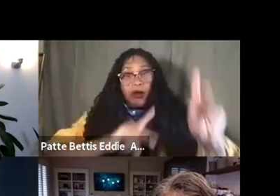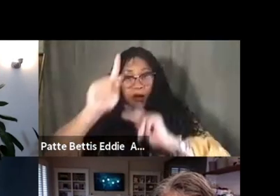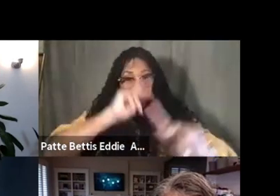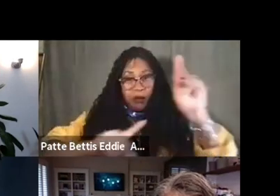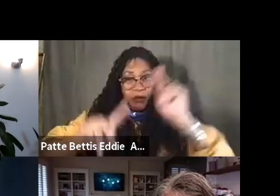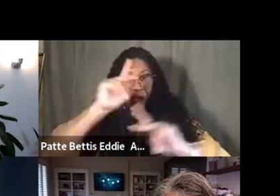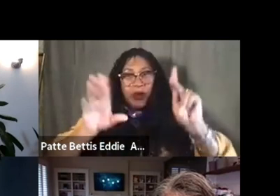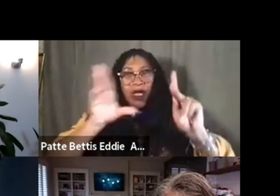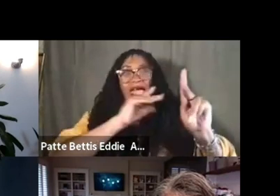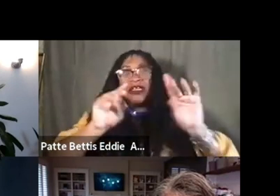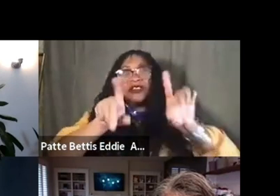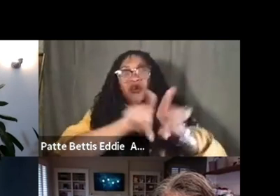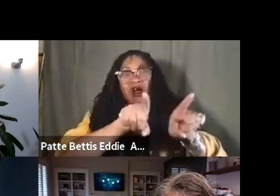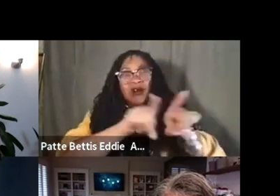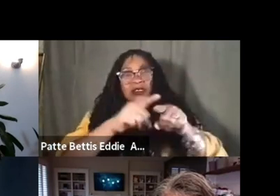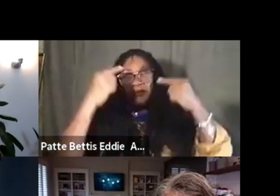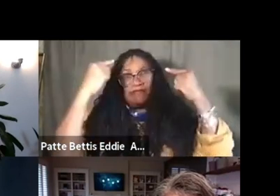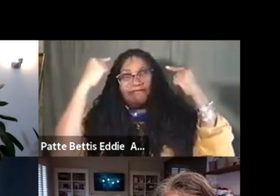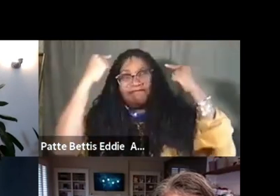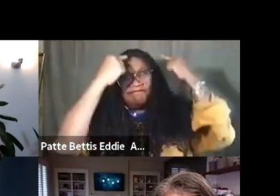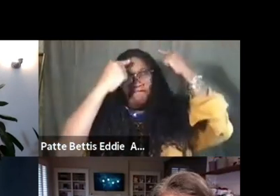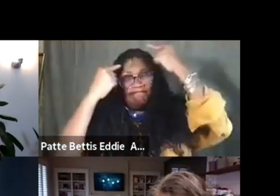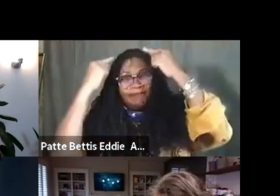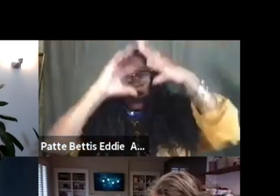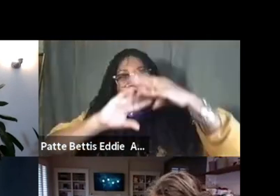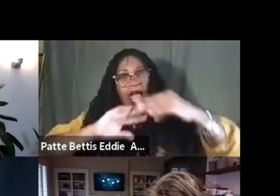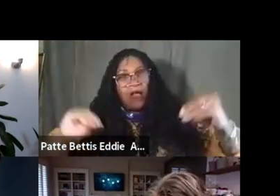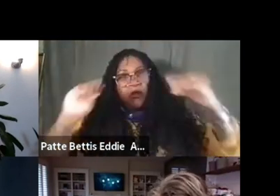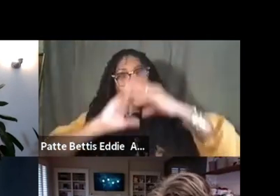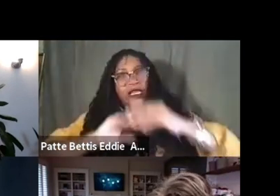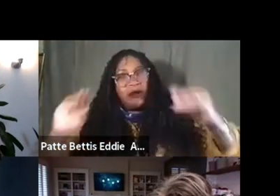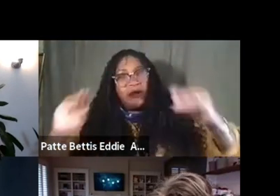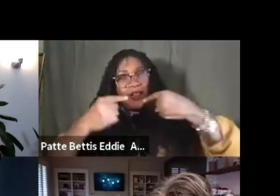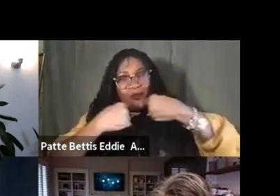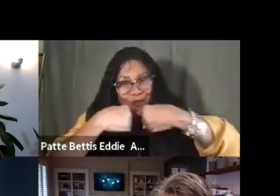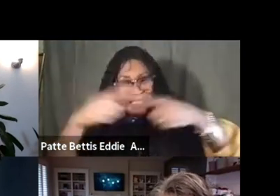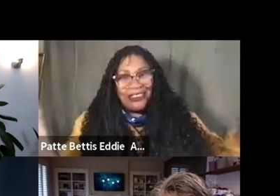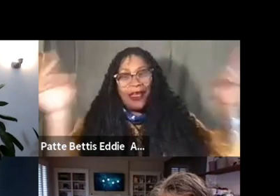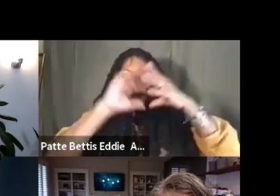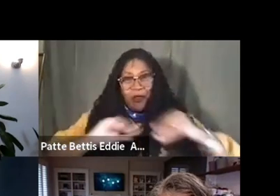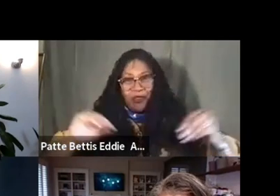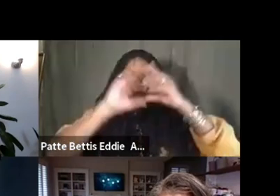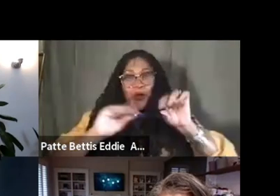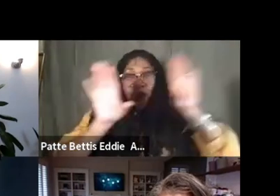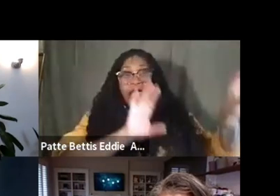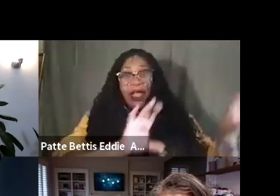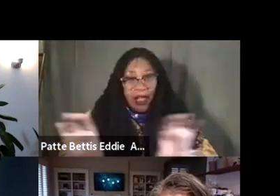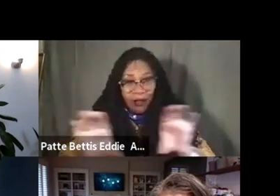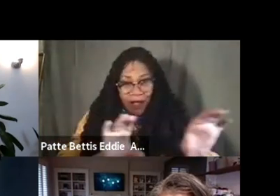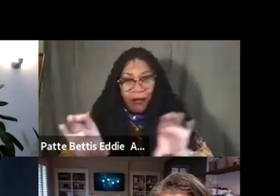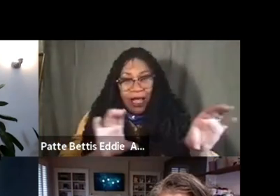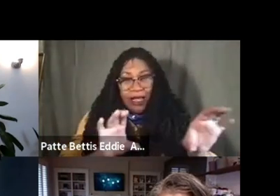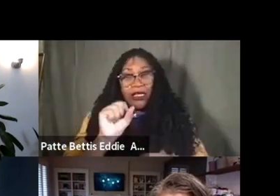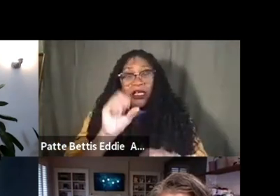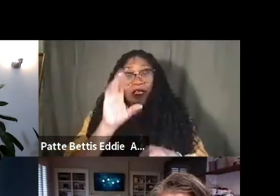um, to also think about how we narrativize, how we tell the story of our practice. And so to